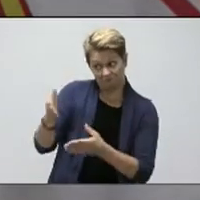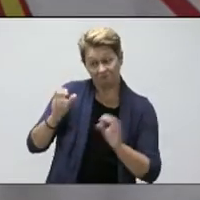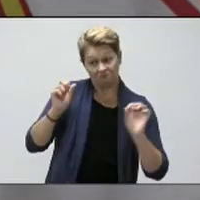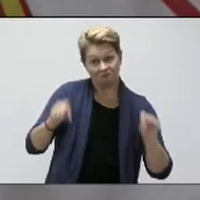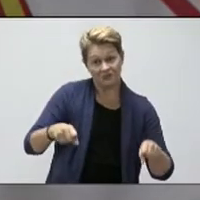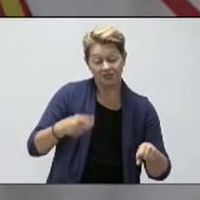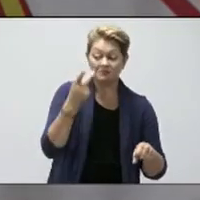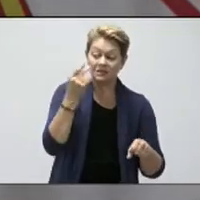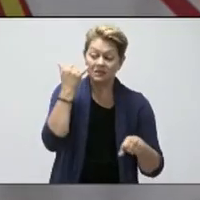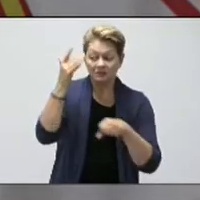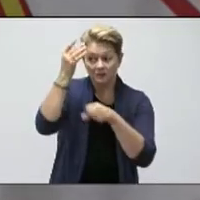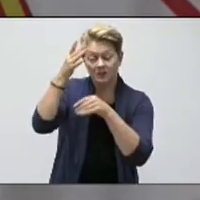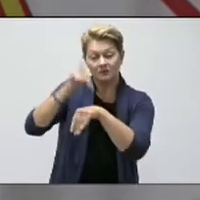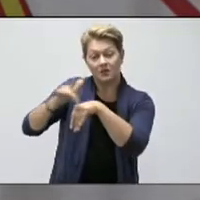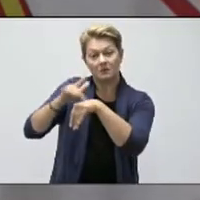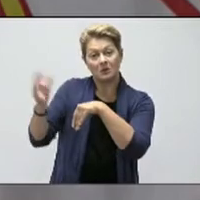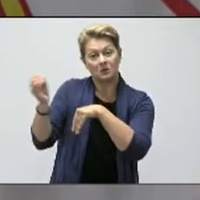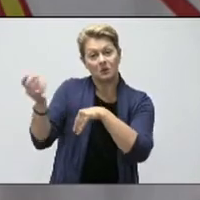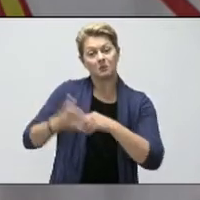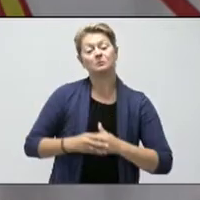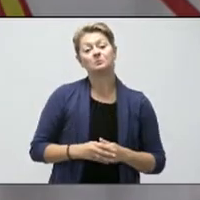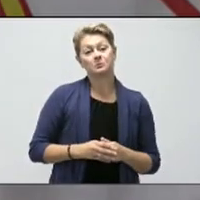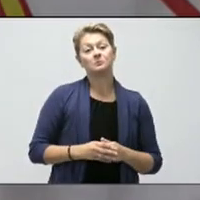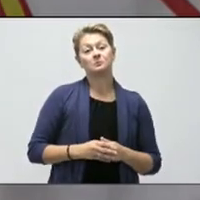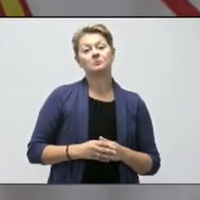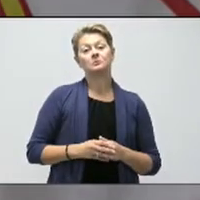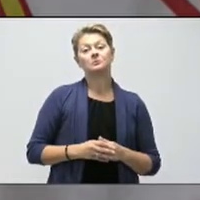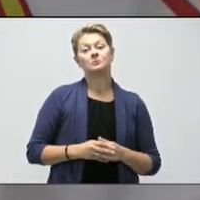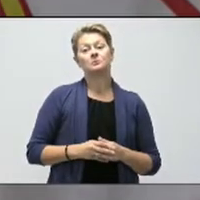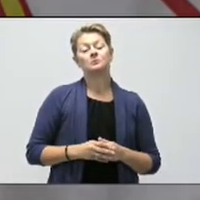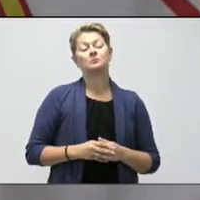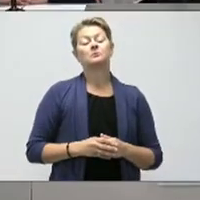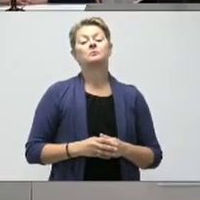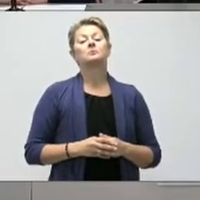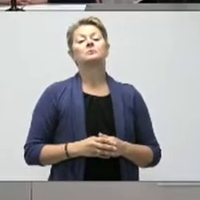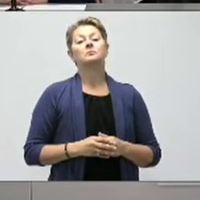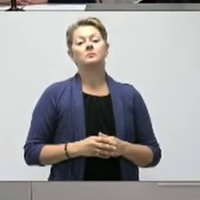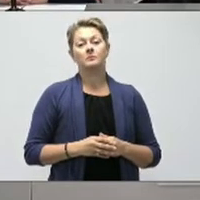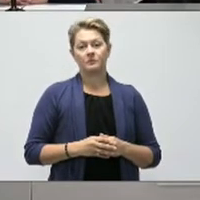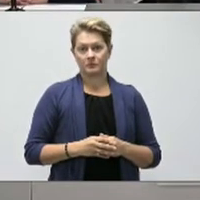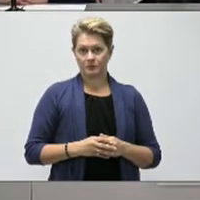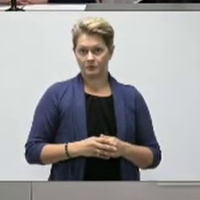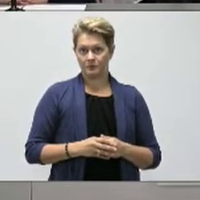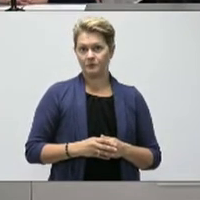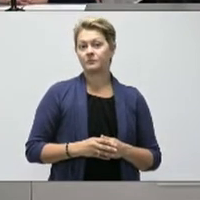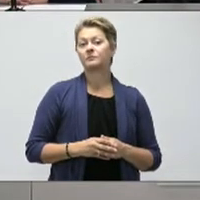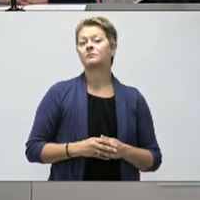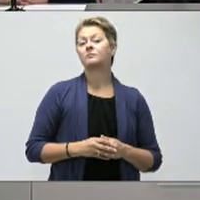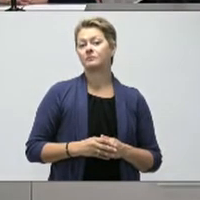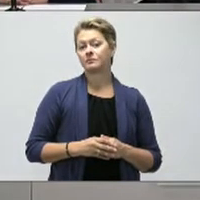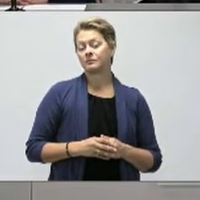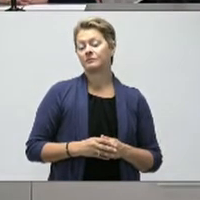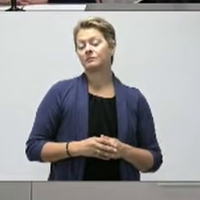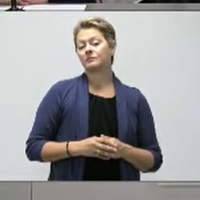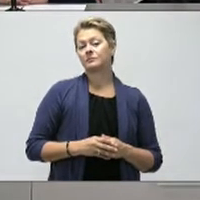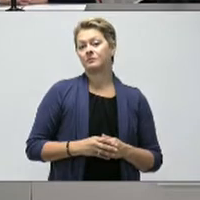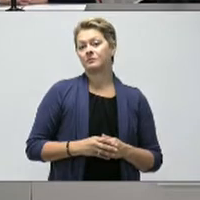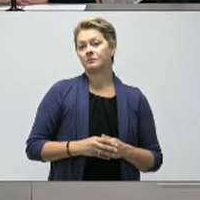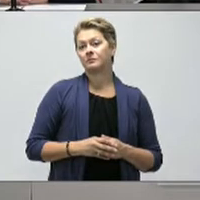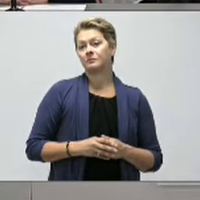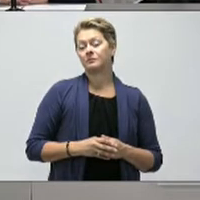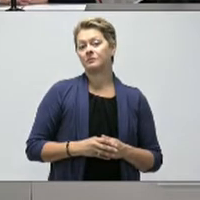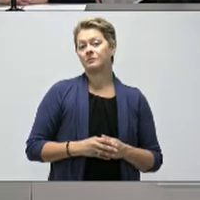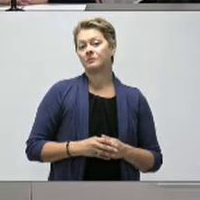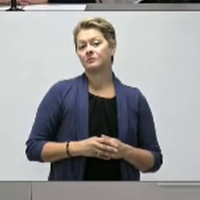available from Ontario. Okay. And the other question is that there have been numerous cases of social media harassment of